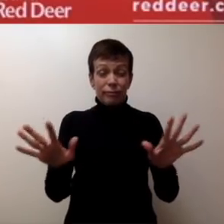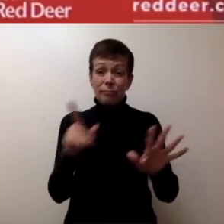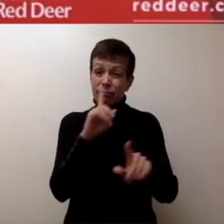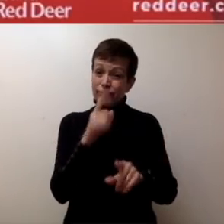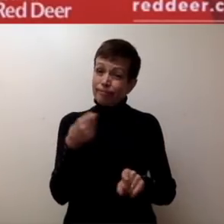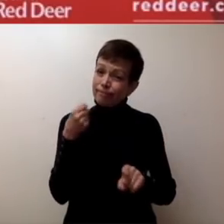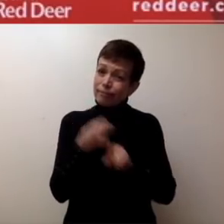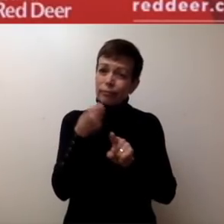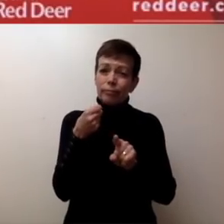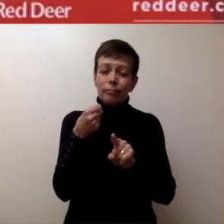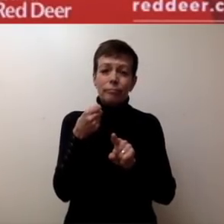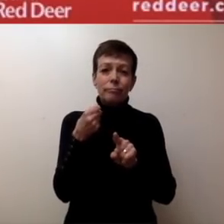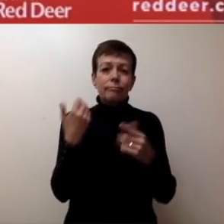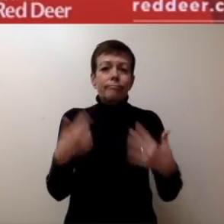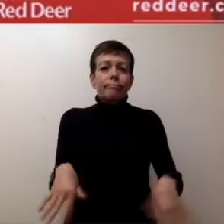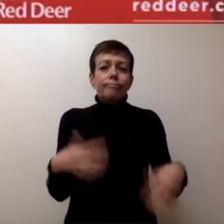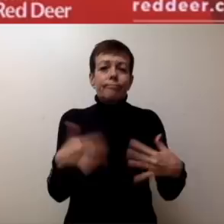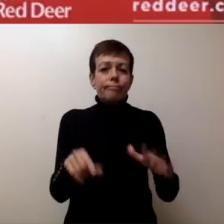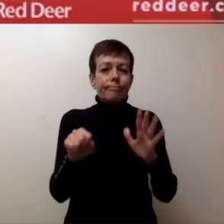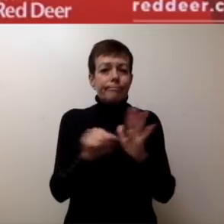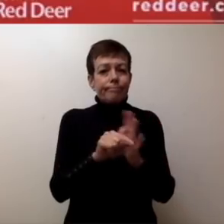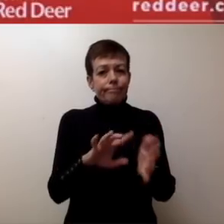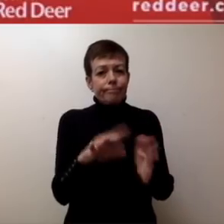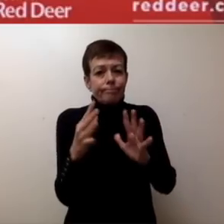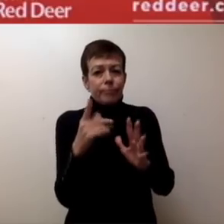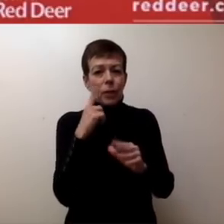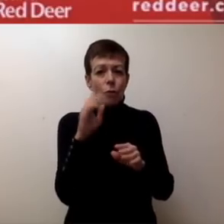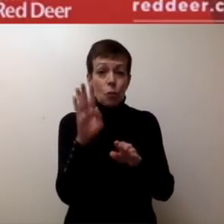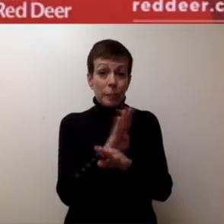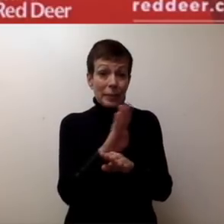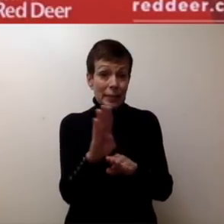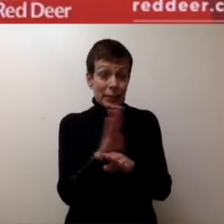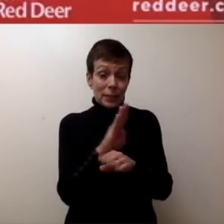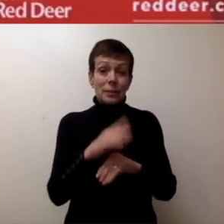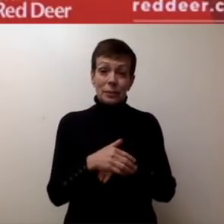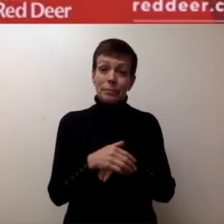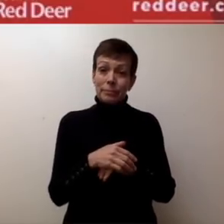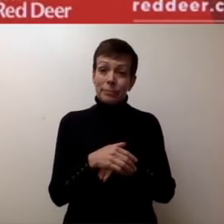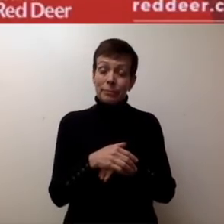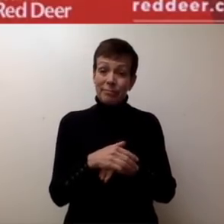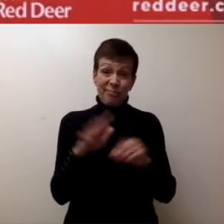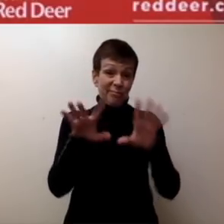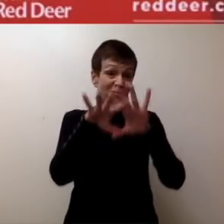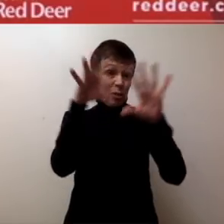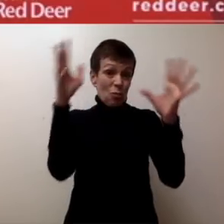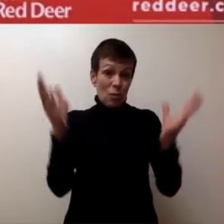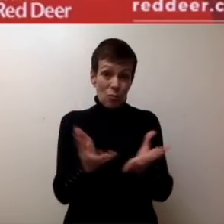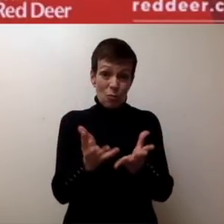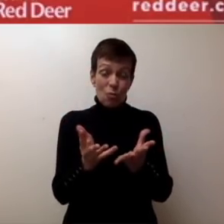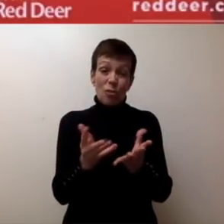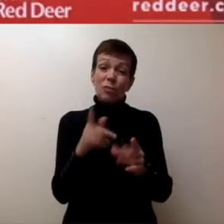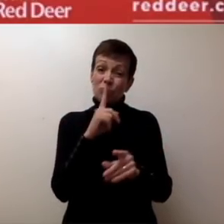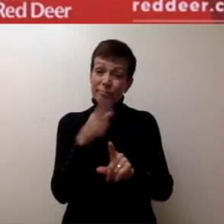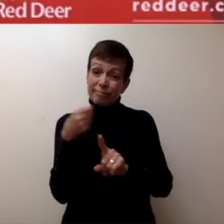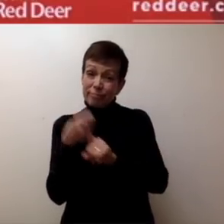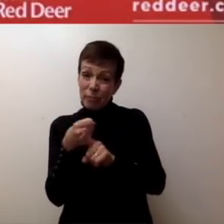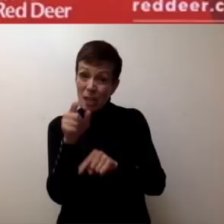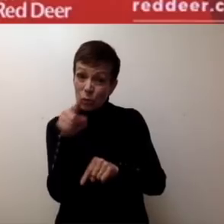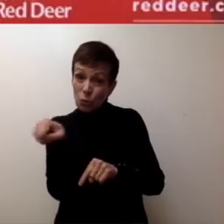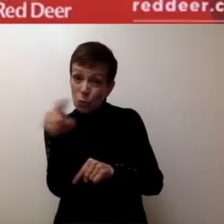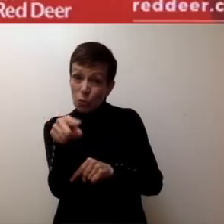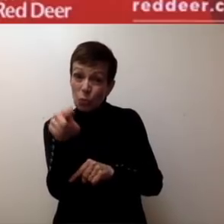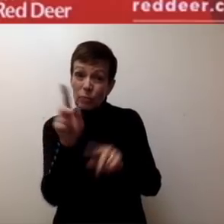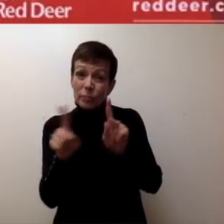We know that this global crisis and local state of emergency continues to have an impact on you as well as the city, and